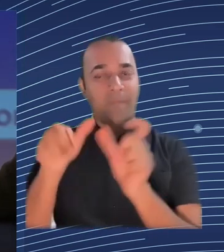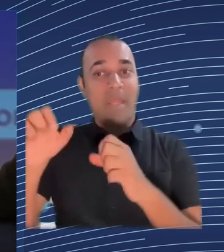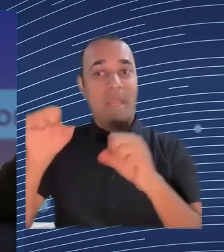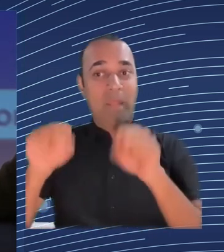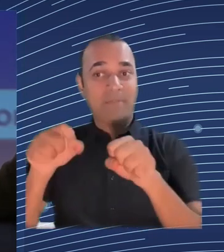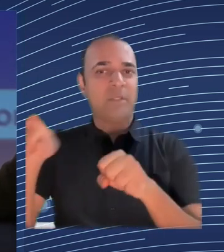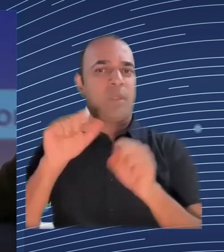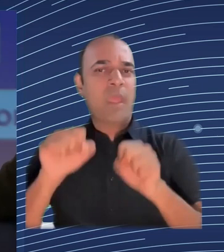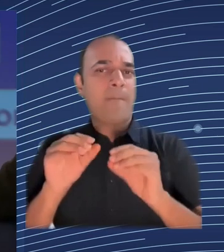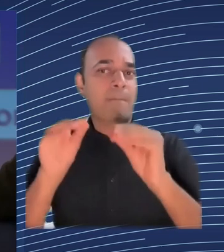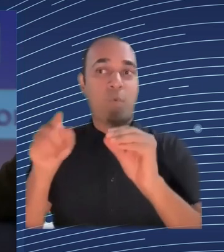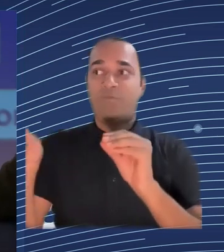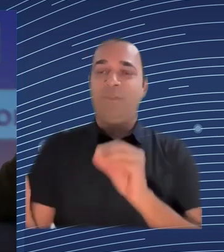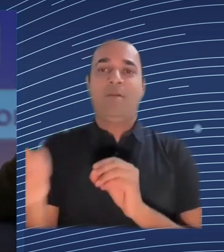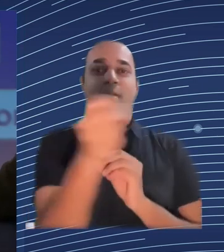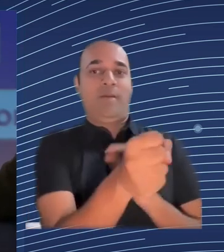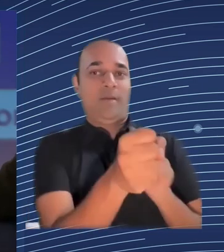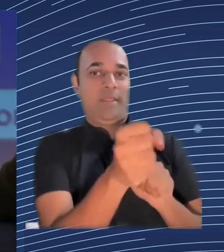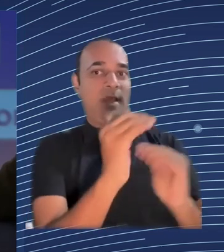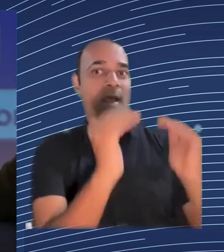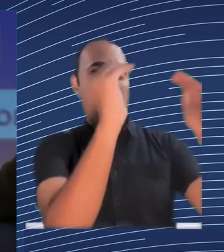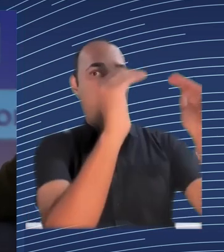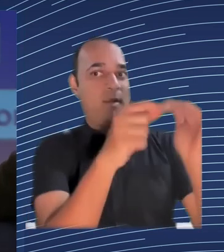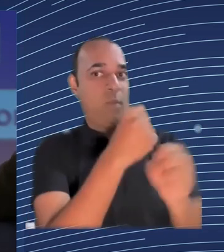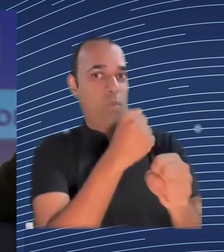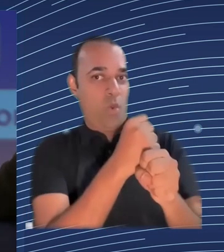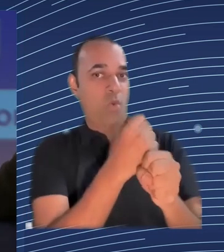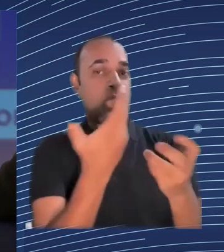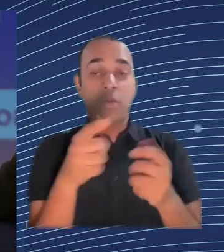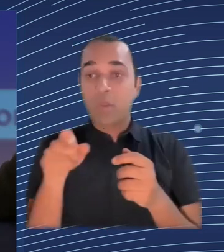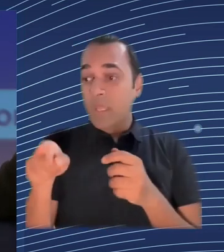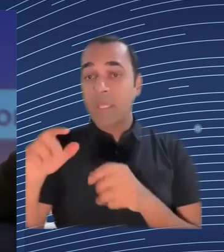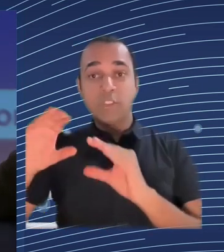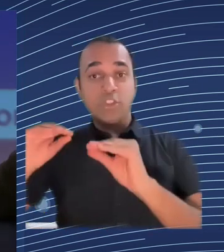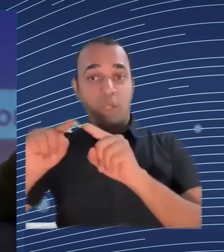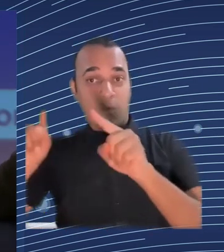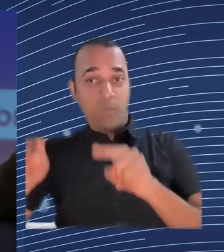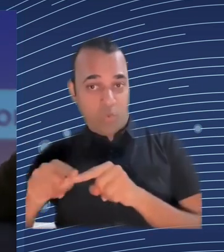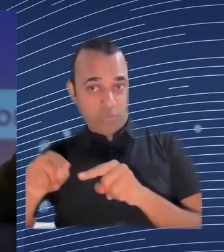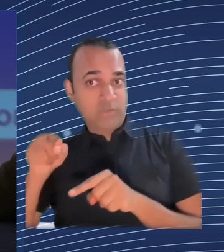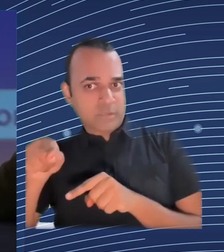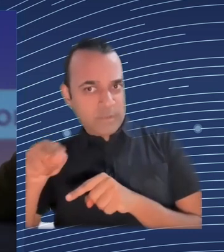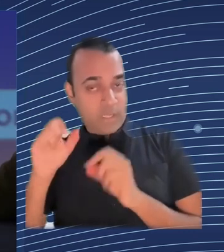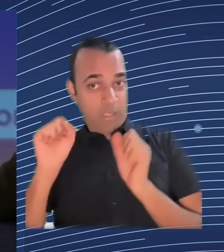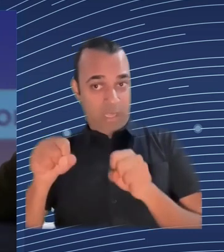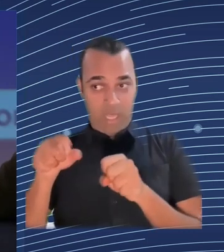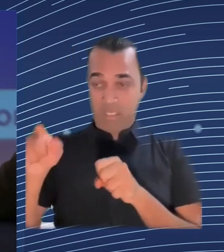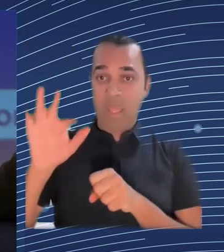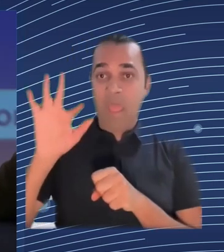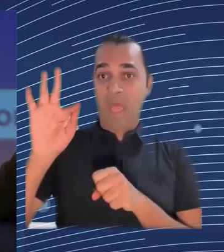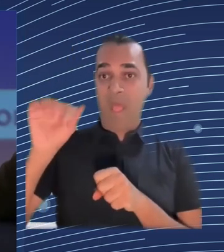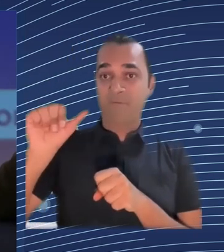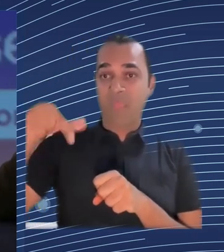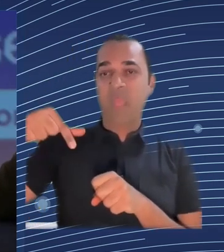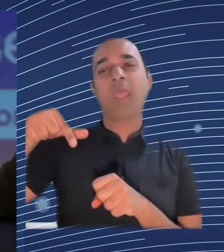and what we've seen is that over the last four or five years the average band of a payroll person in IBM has gone up by a whole band and that's